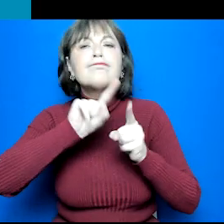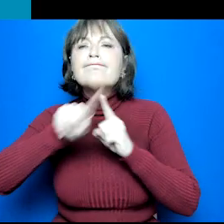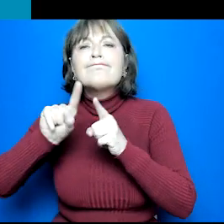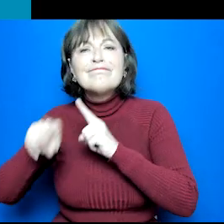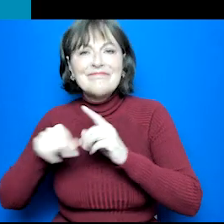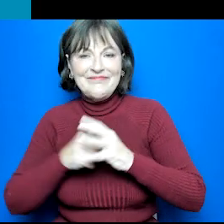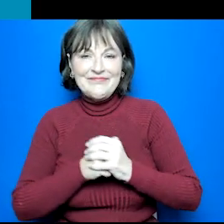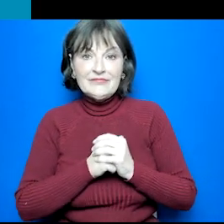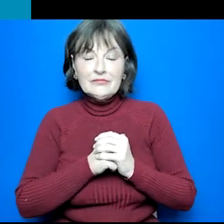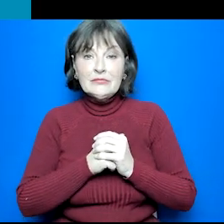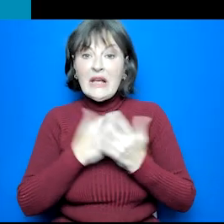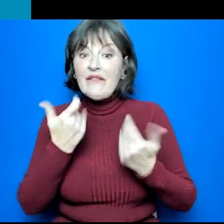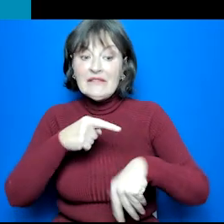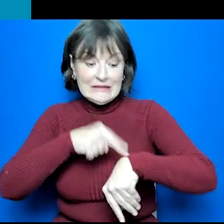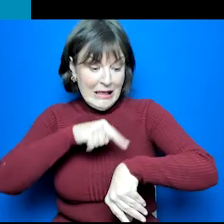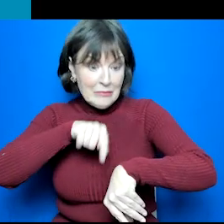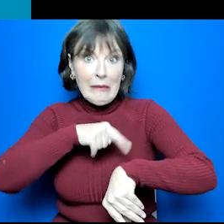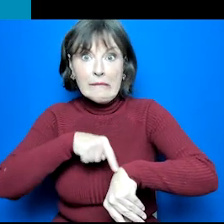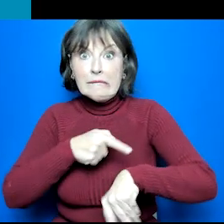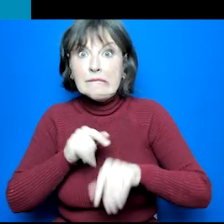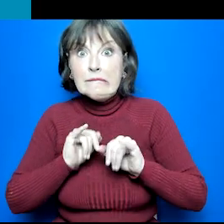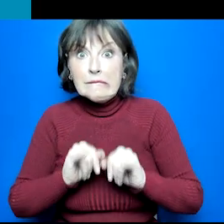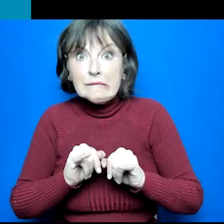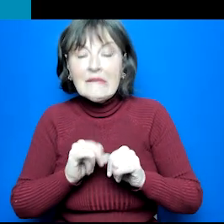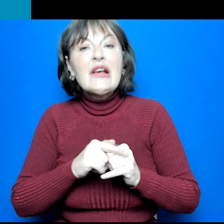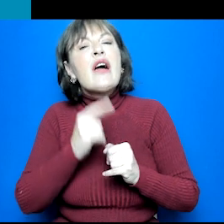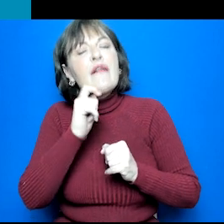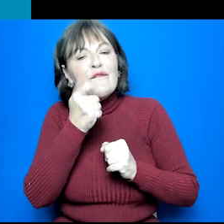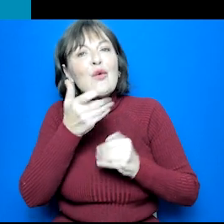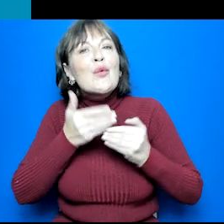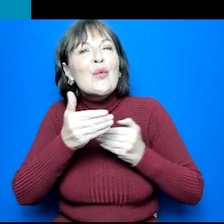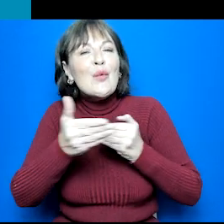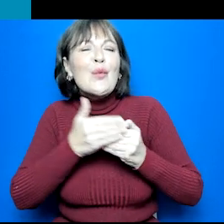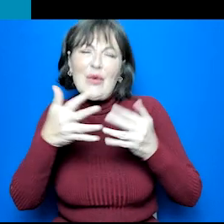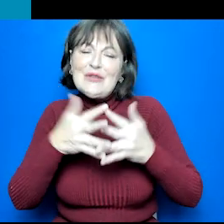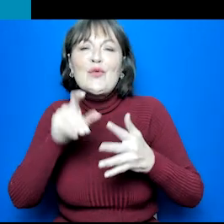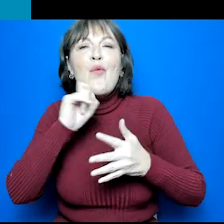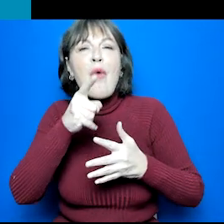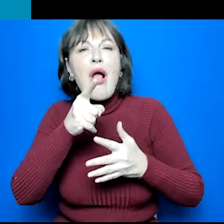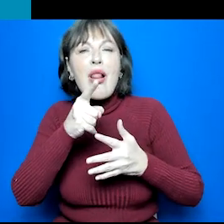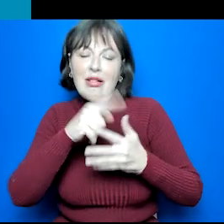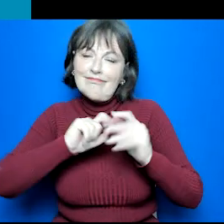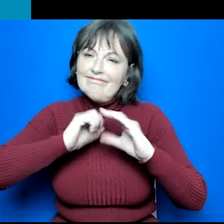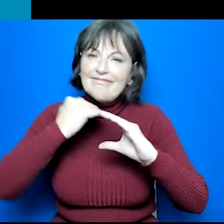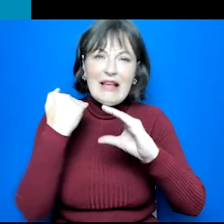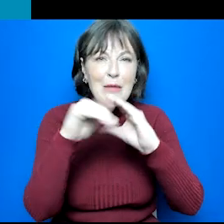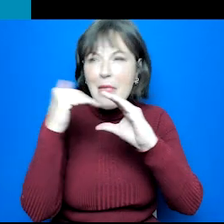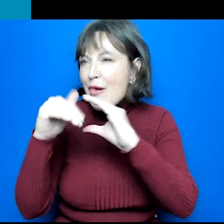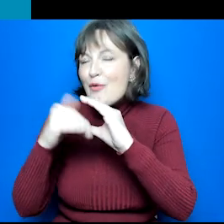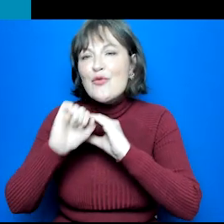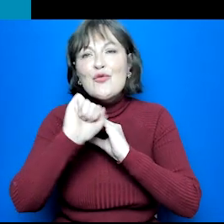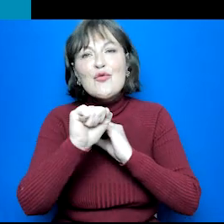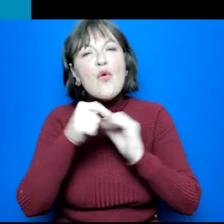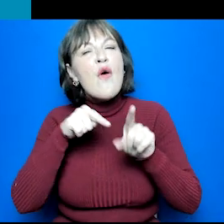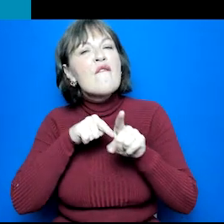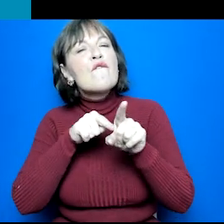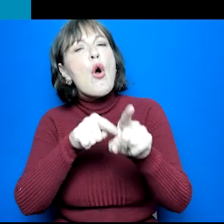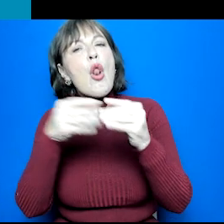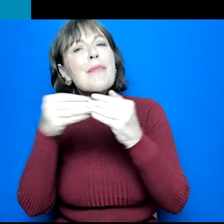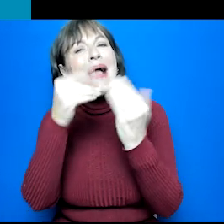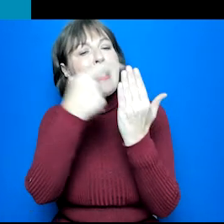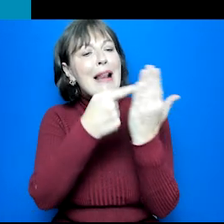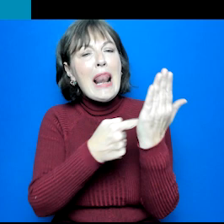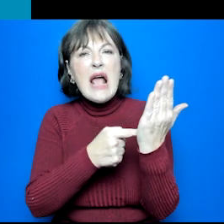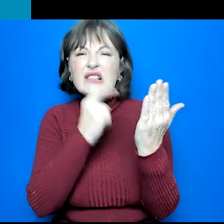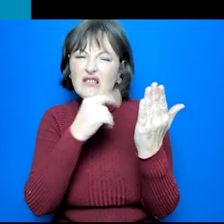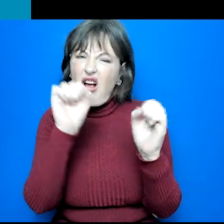possible. If we run out of time though, within the next couple of weeks, we will be sending you a follow-up guide after this webinar, which will cover the